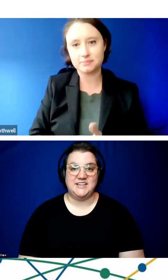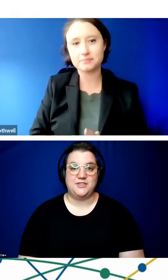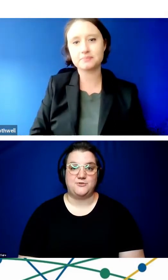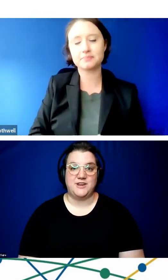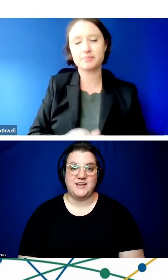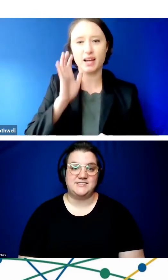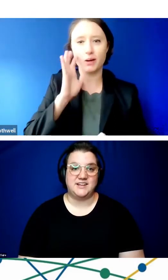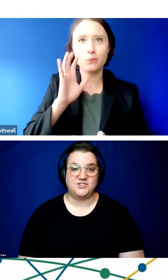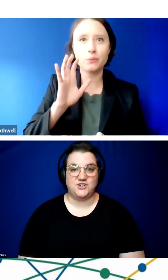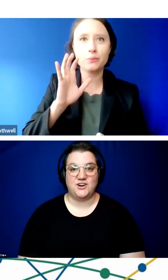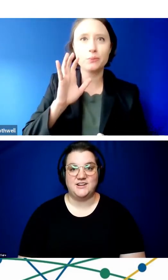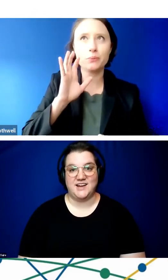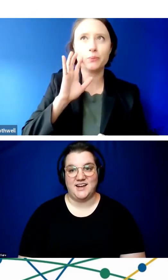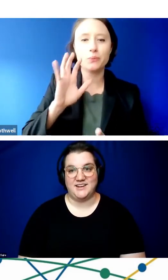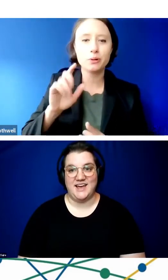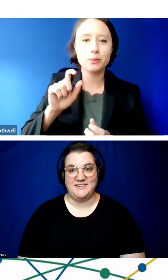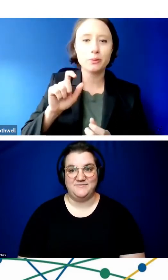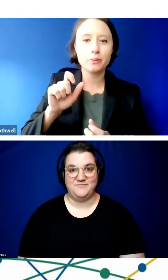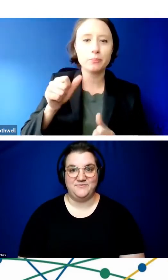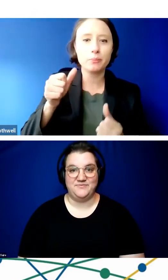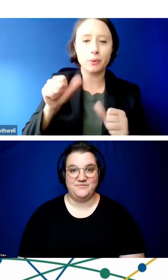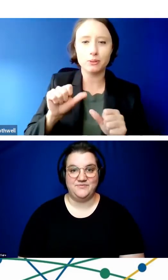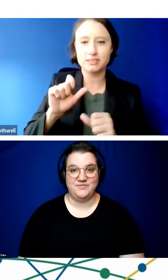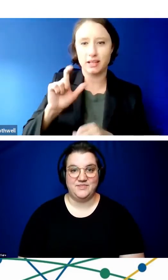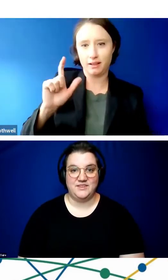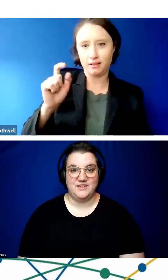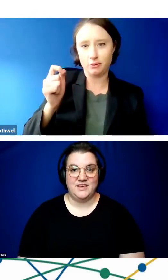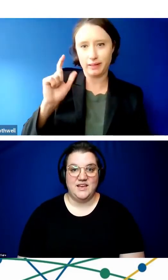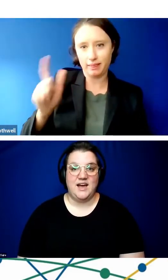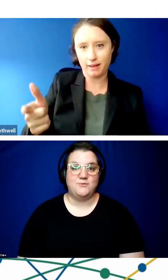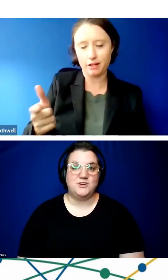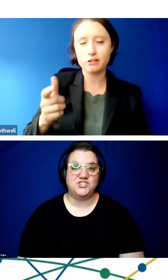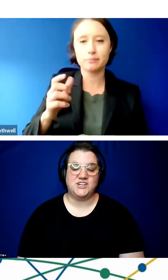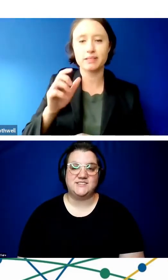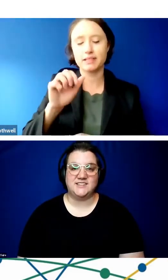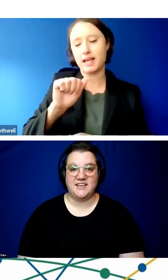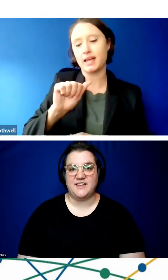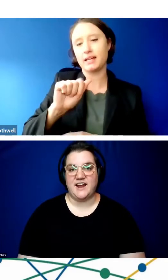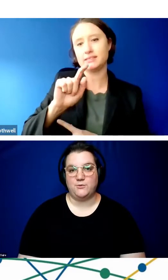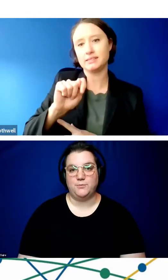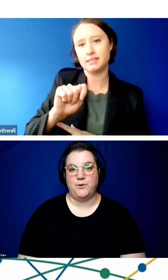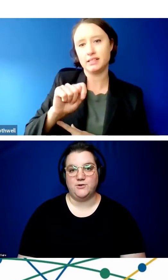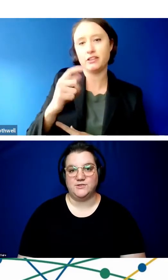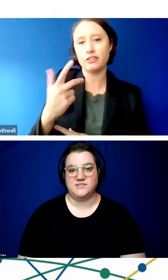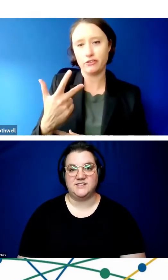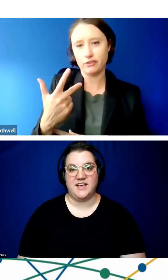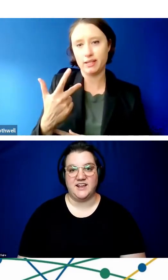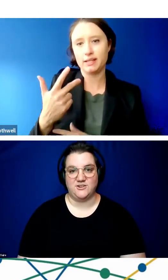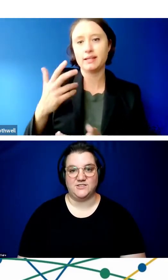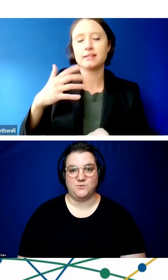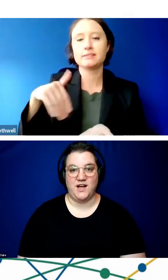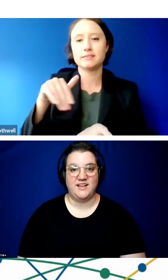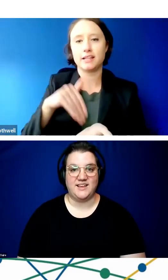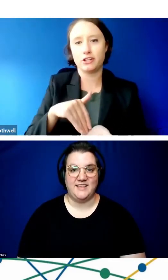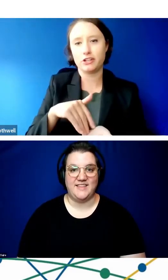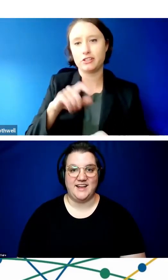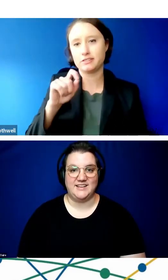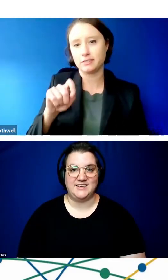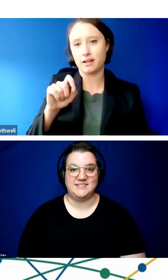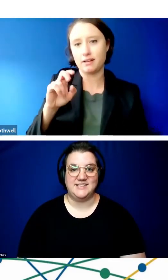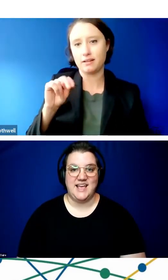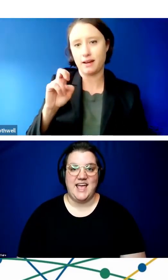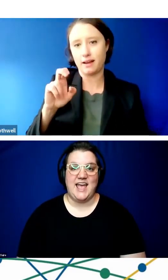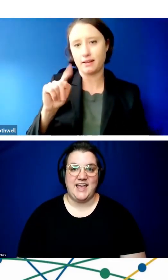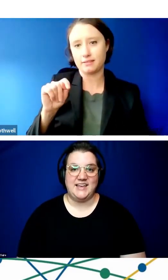at3center.net, which is a link that I will post later as well. Again,